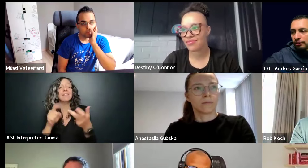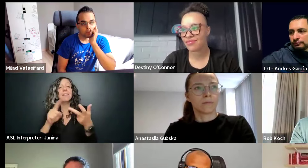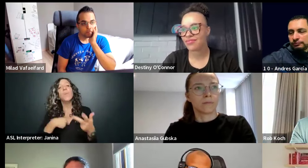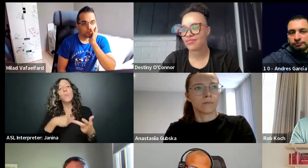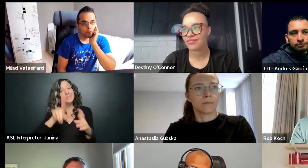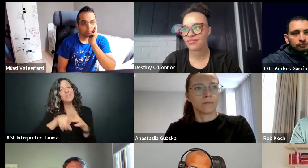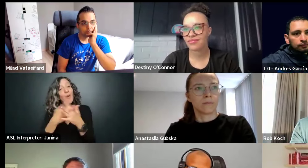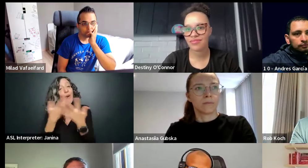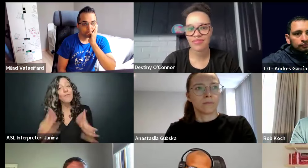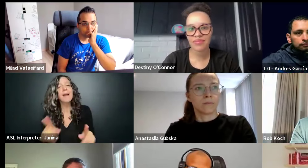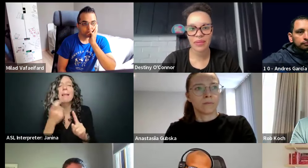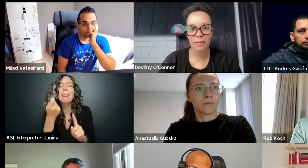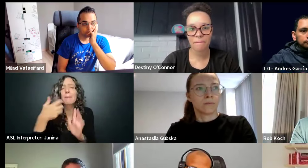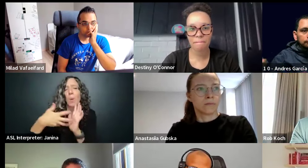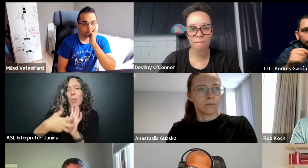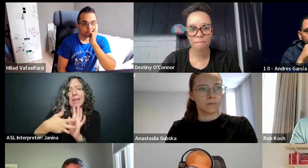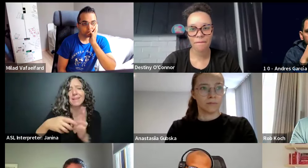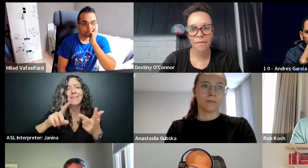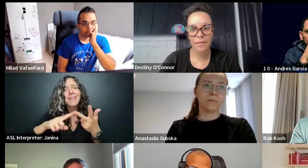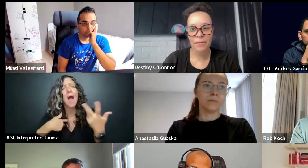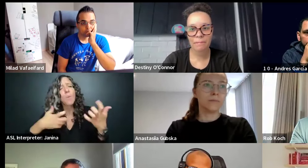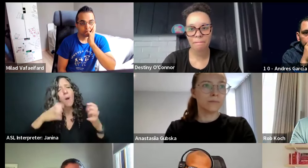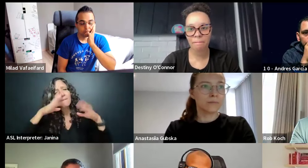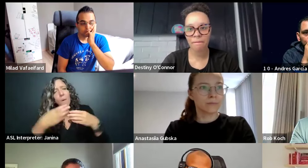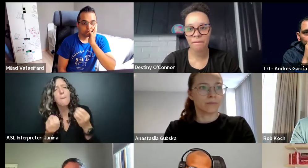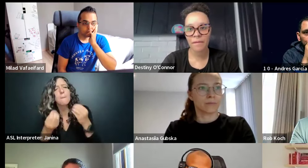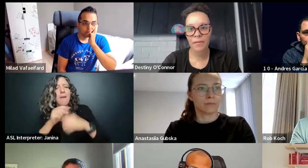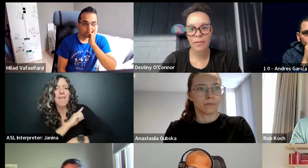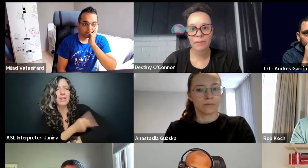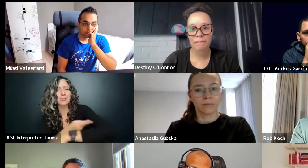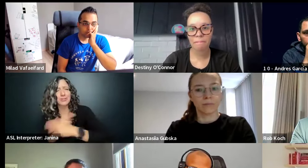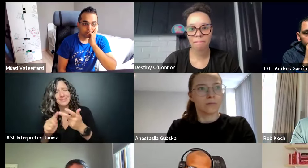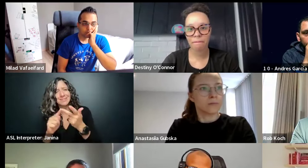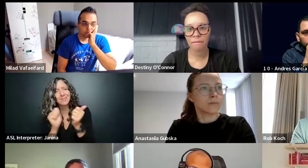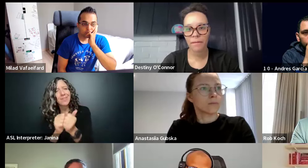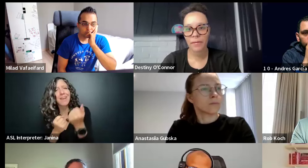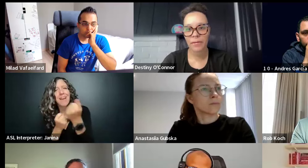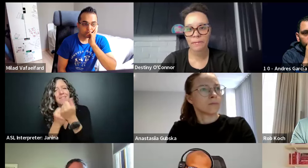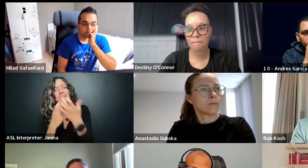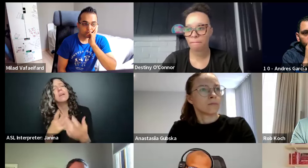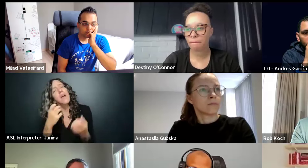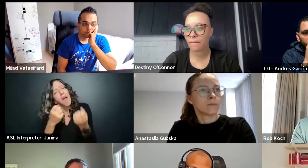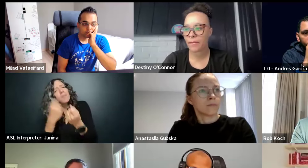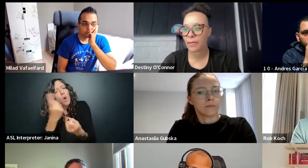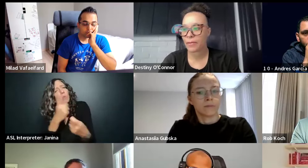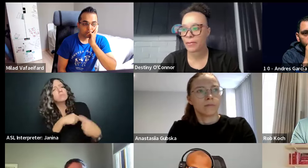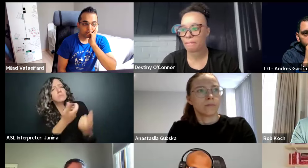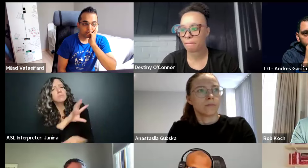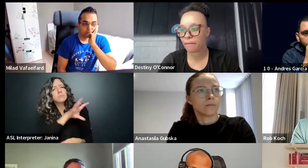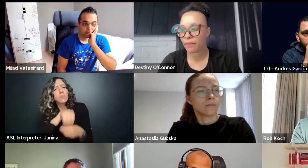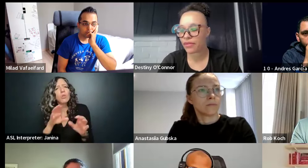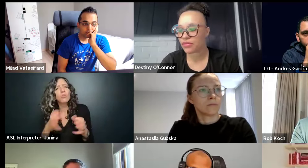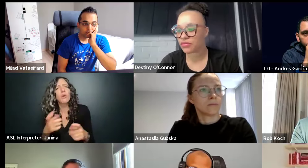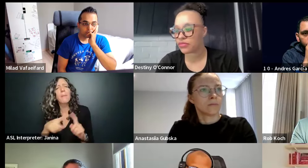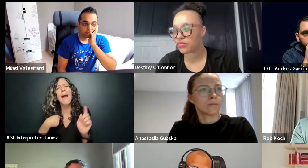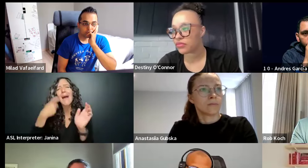And it would be great to restart that a little bit because it is always been kind of part of the group, but it's kind of